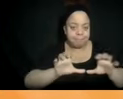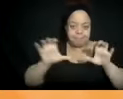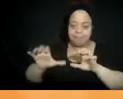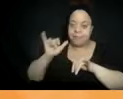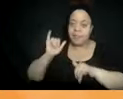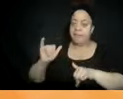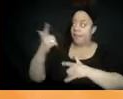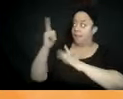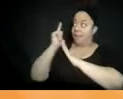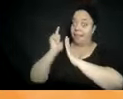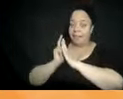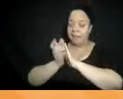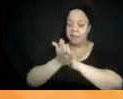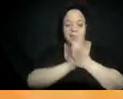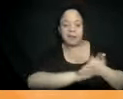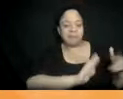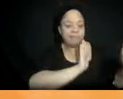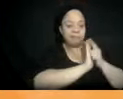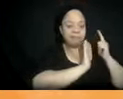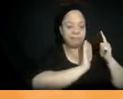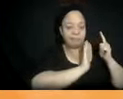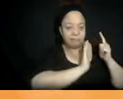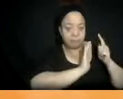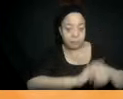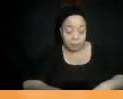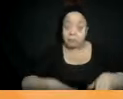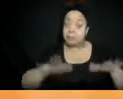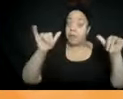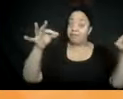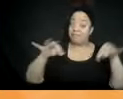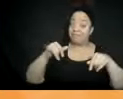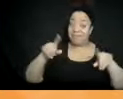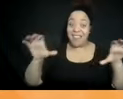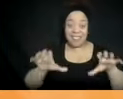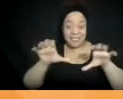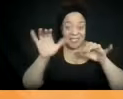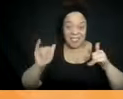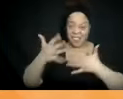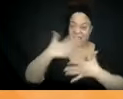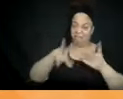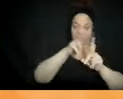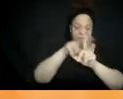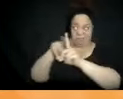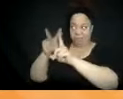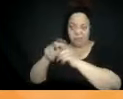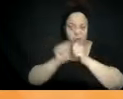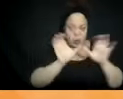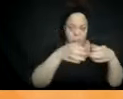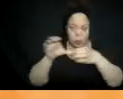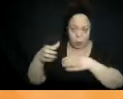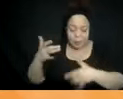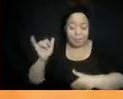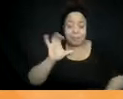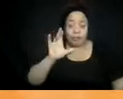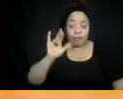By defining activities associated with certain groups as criminal, those groups themselves come to be seen and treated as